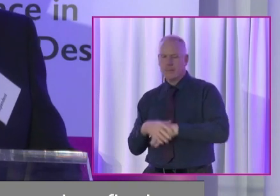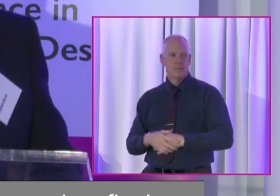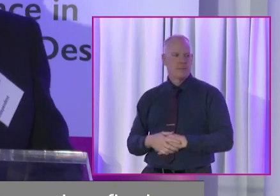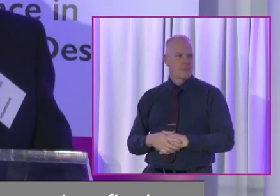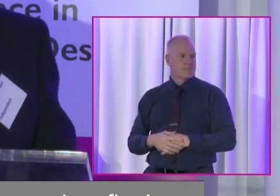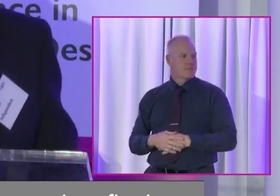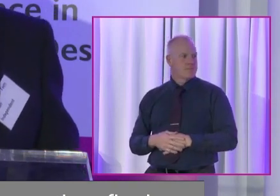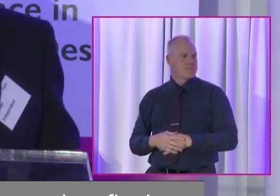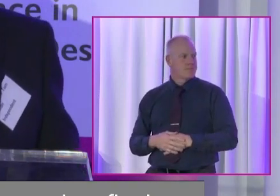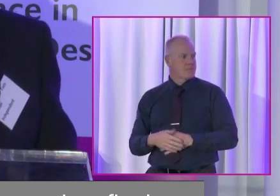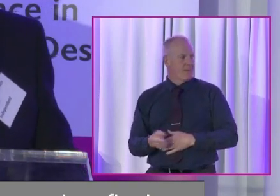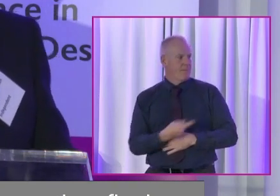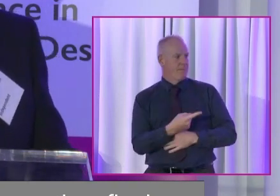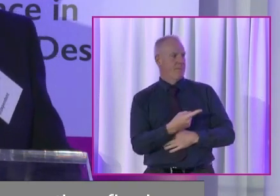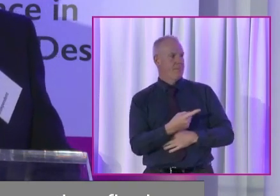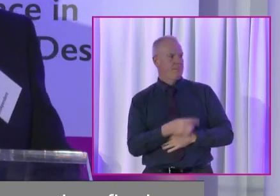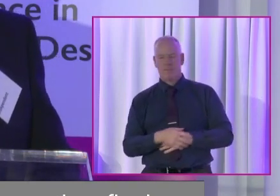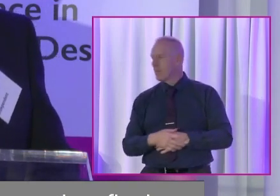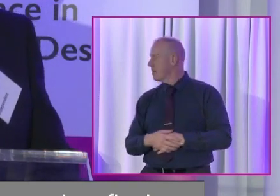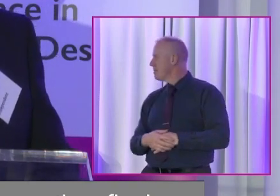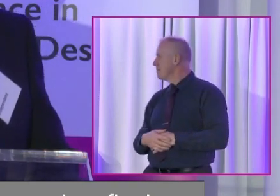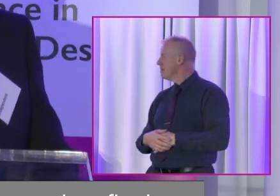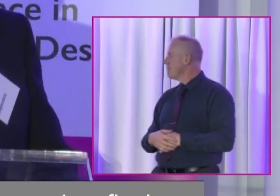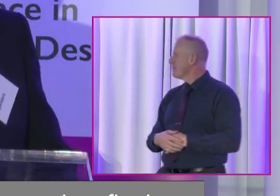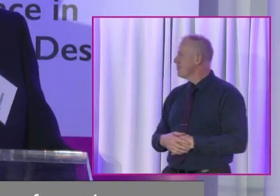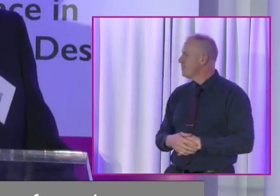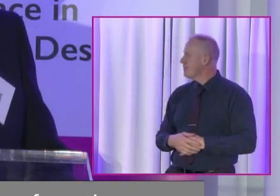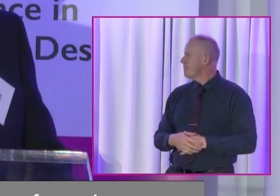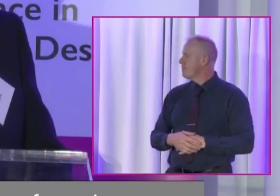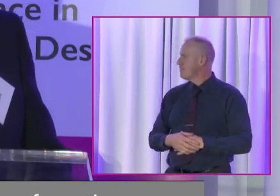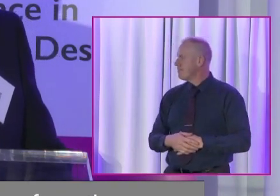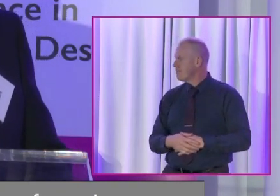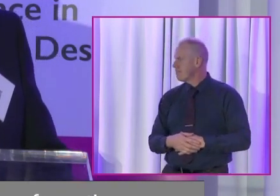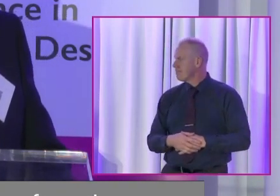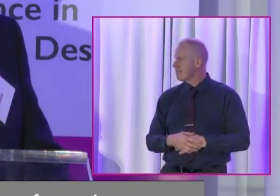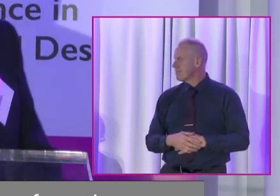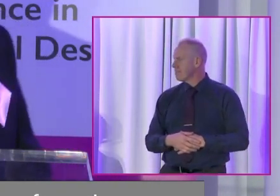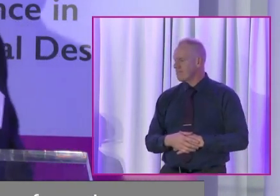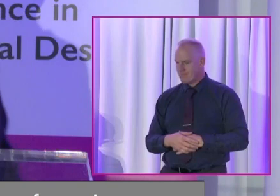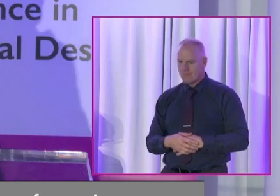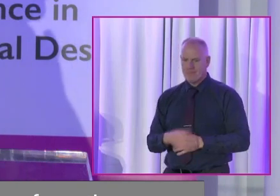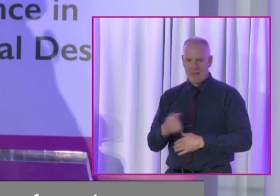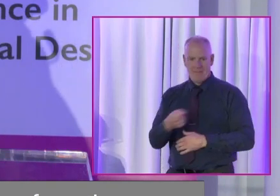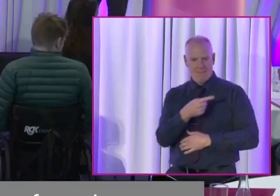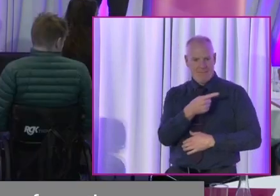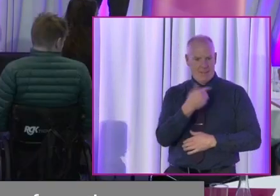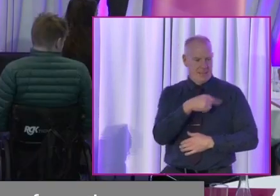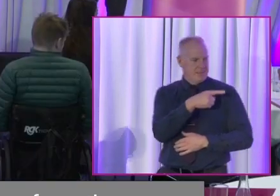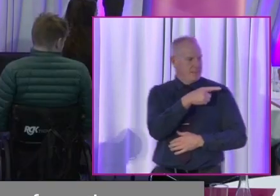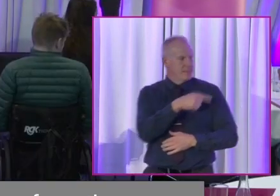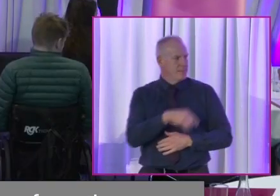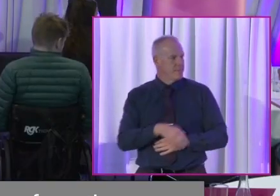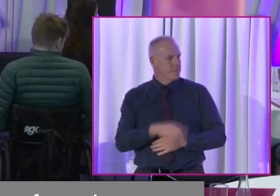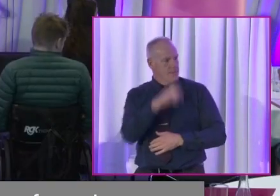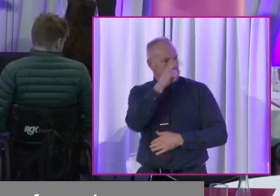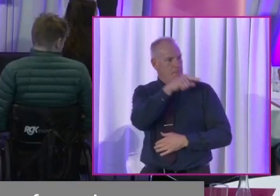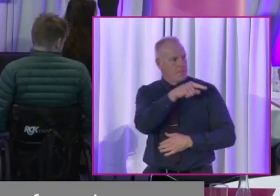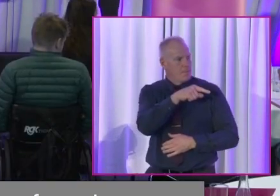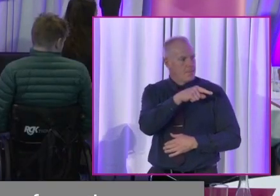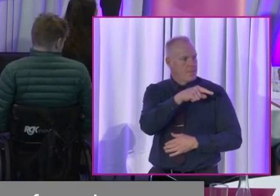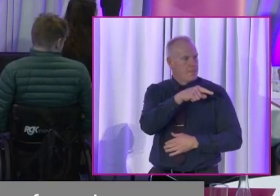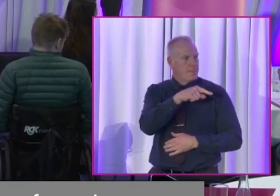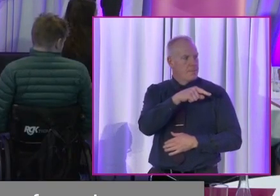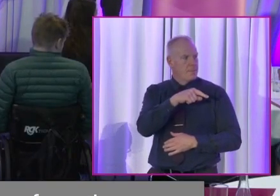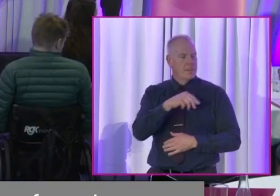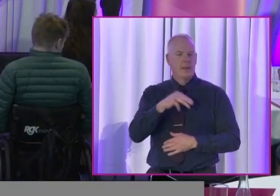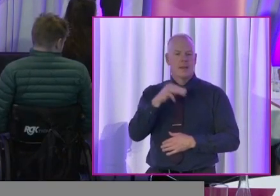envelope of our time. So, do we have somebody there? Oh, very good. Thank you. And your name is? My name